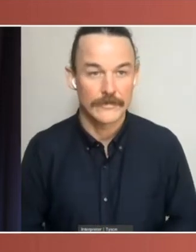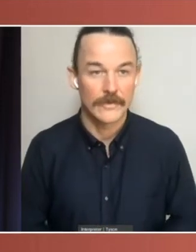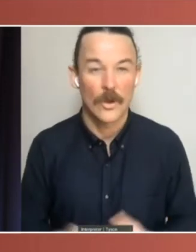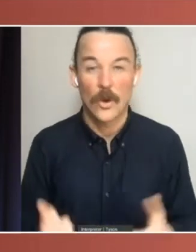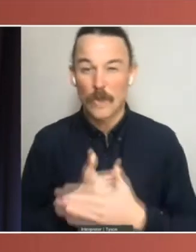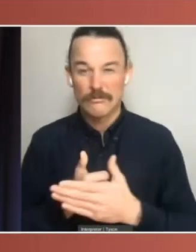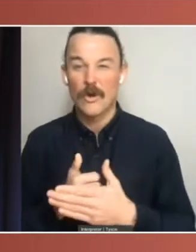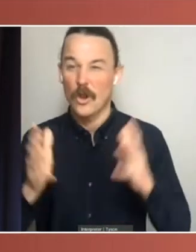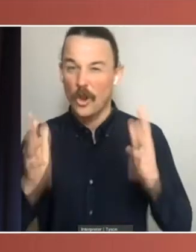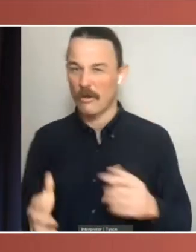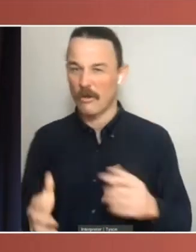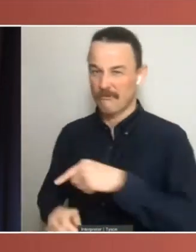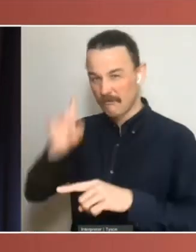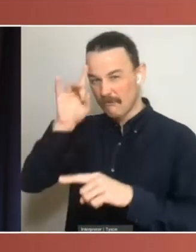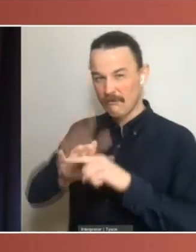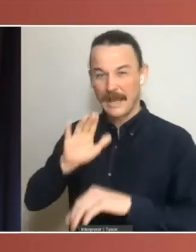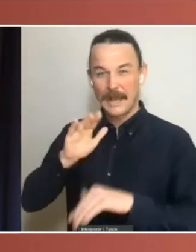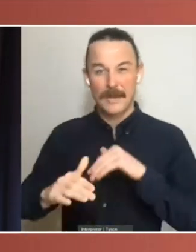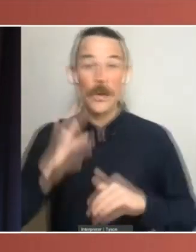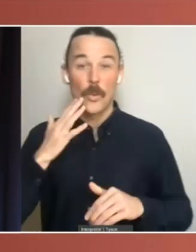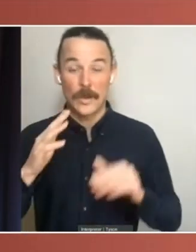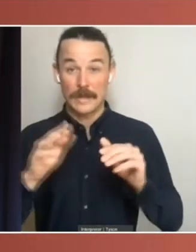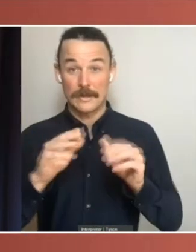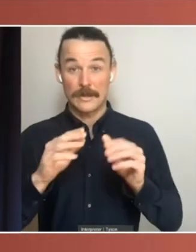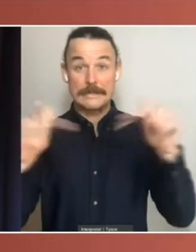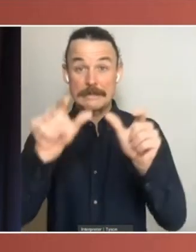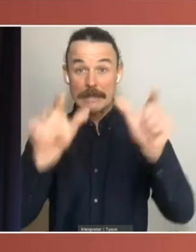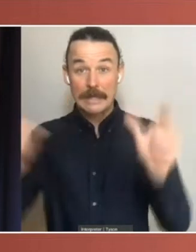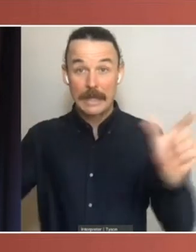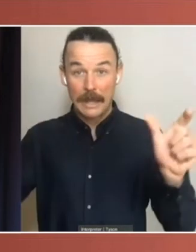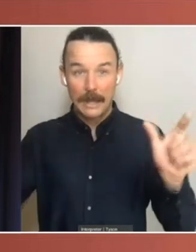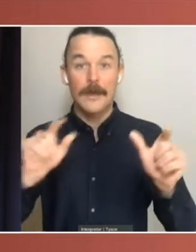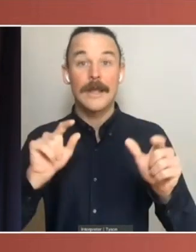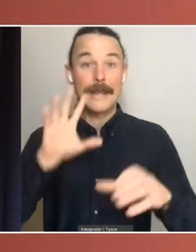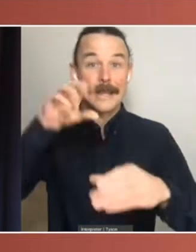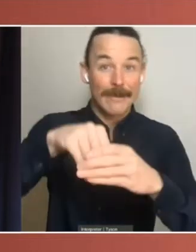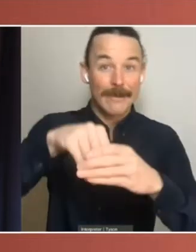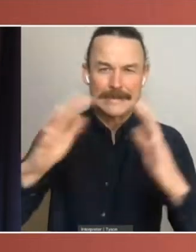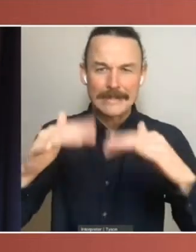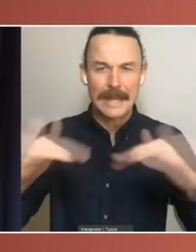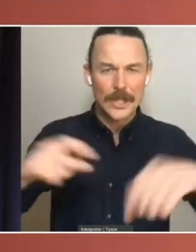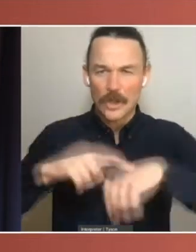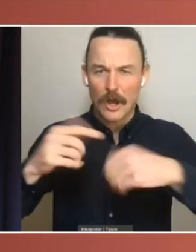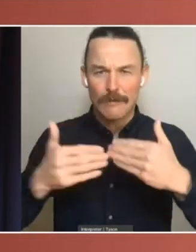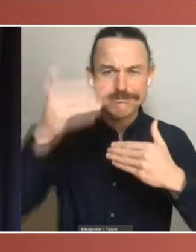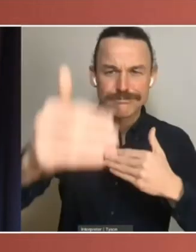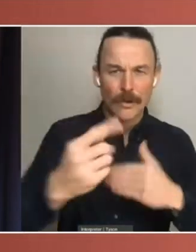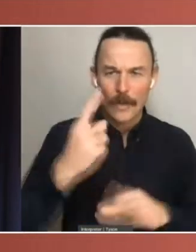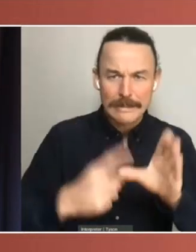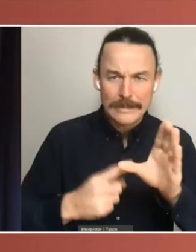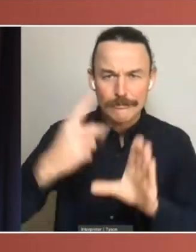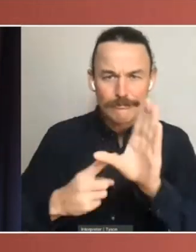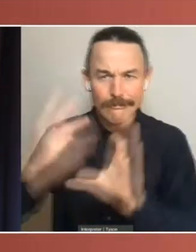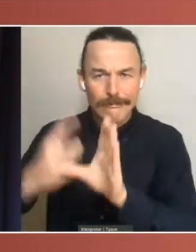long the terms of senators for the states run. For this question we did not give a don't know, not sure option, telling